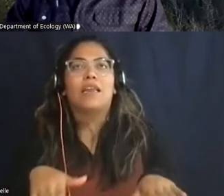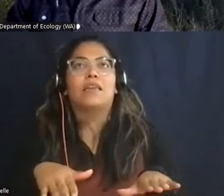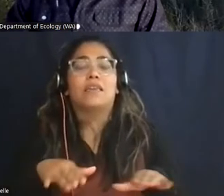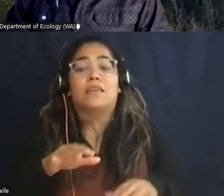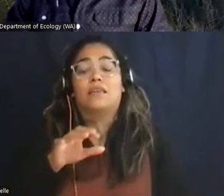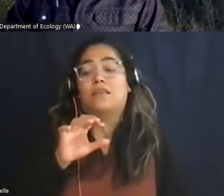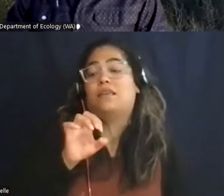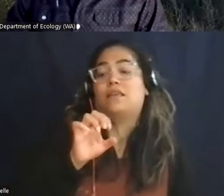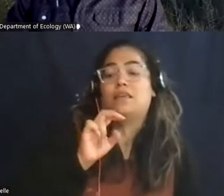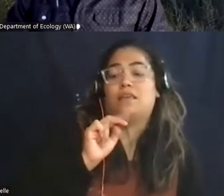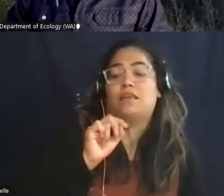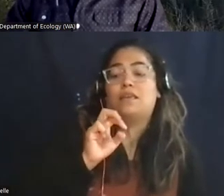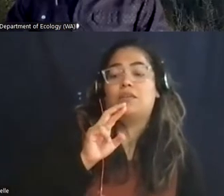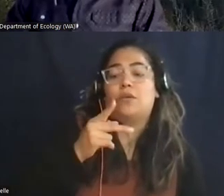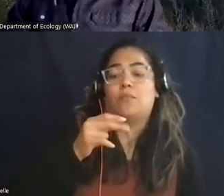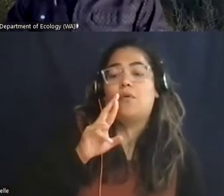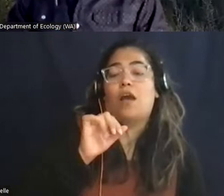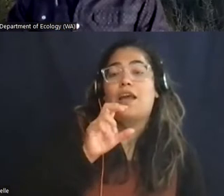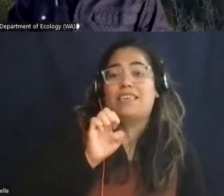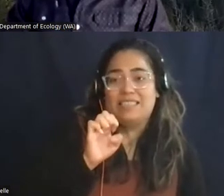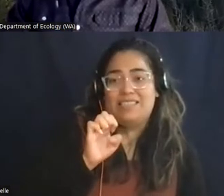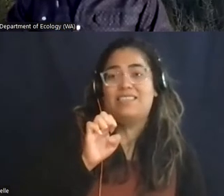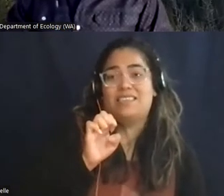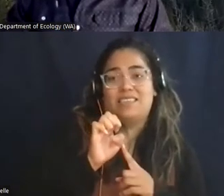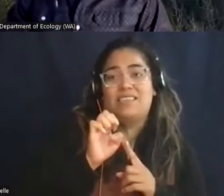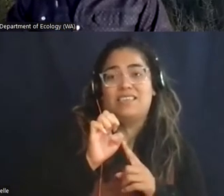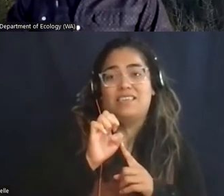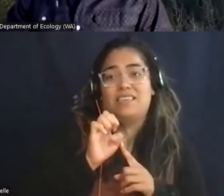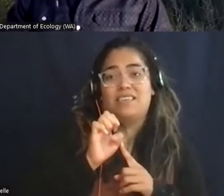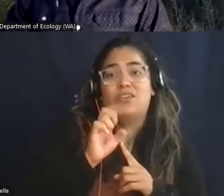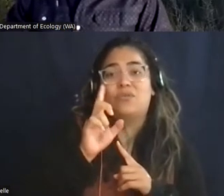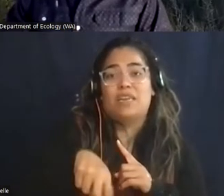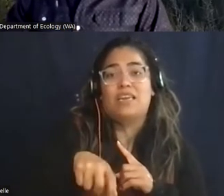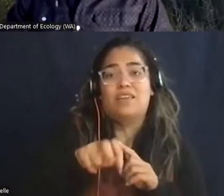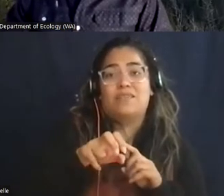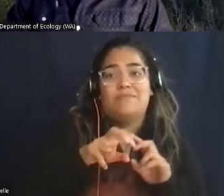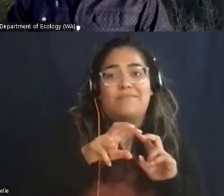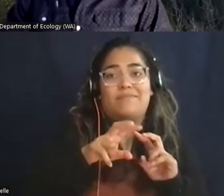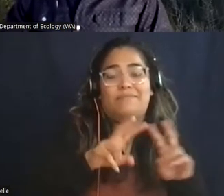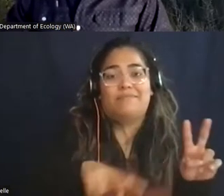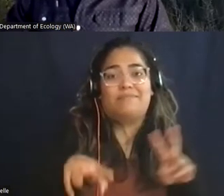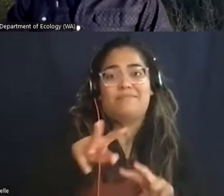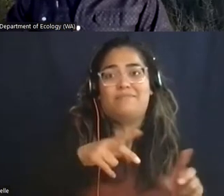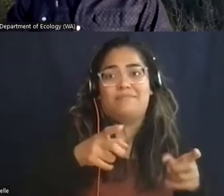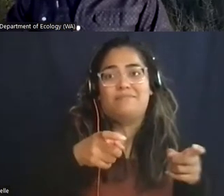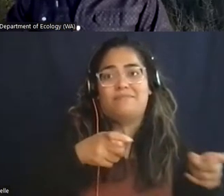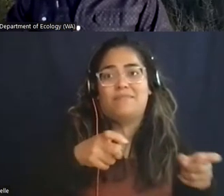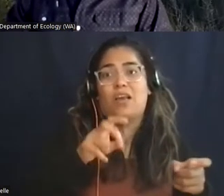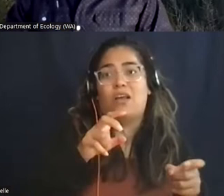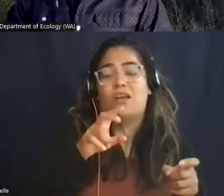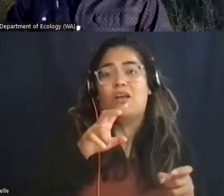As an enterprise, the F-35 is about 2,400 people, and there are